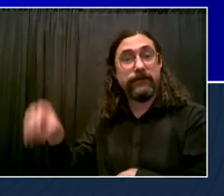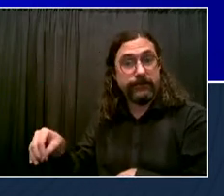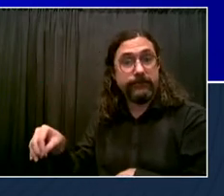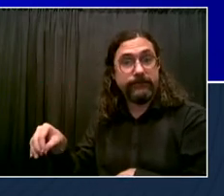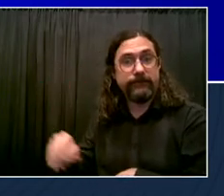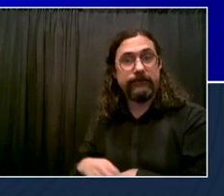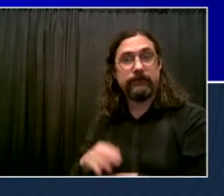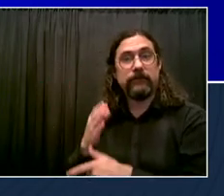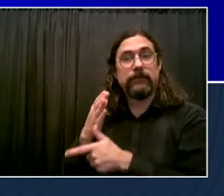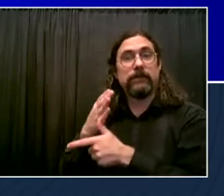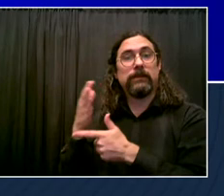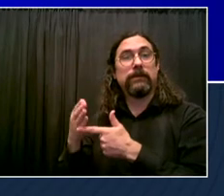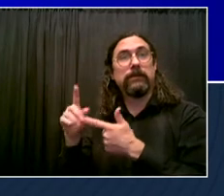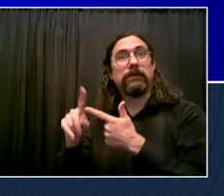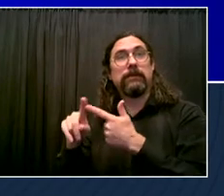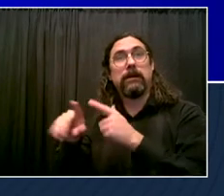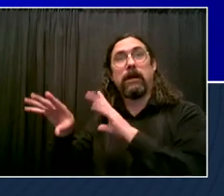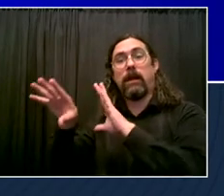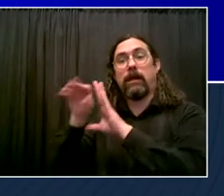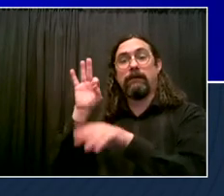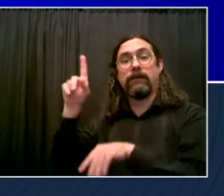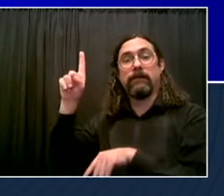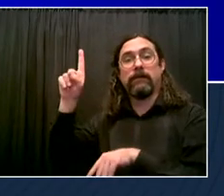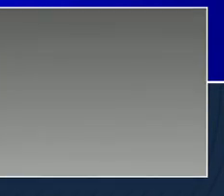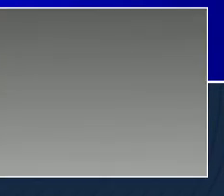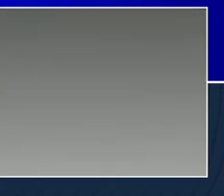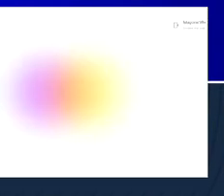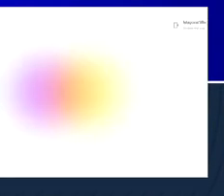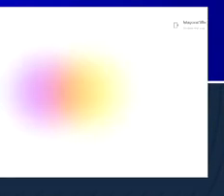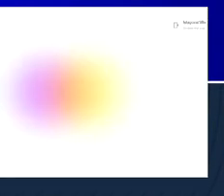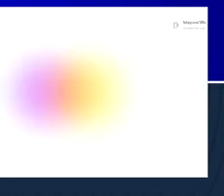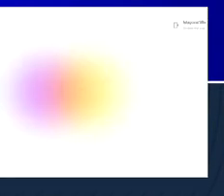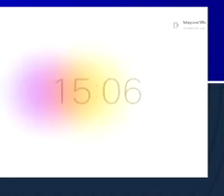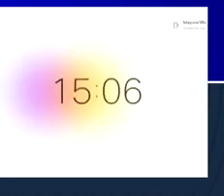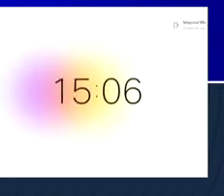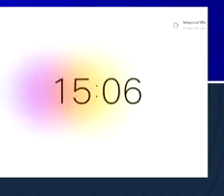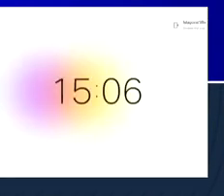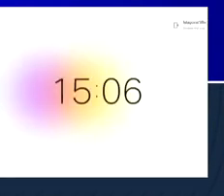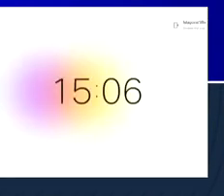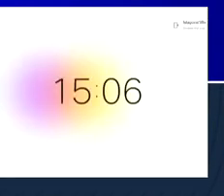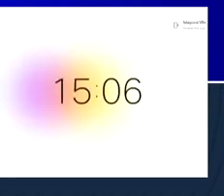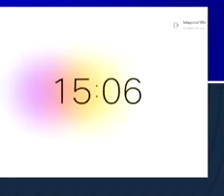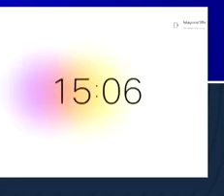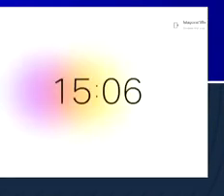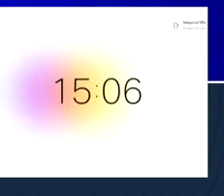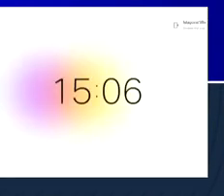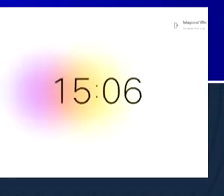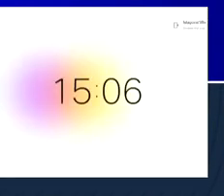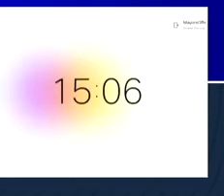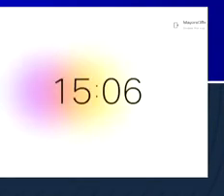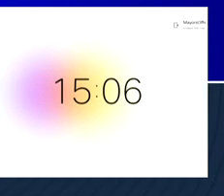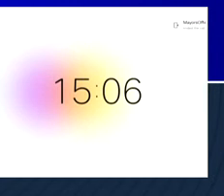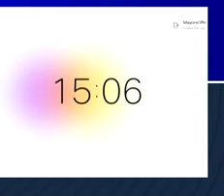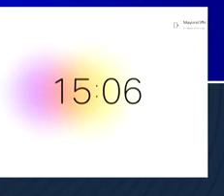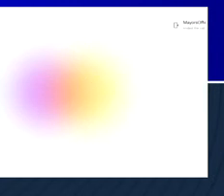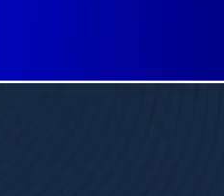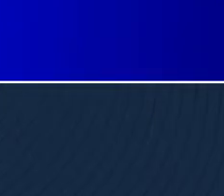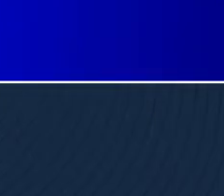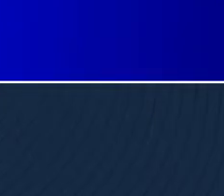100,000. See that line just go straight down. That's what we need more of. Now, number two, new reported cases on a seven-day average. Days report,